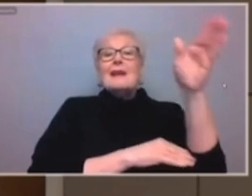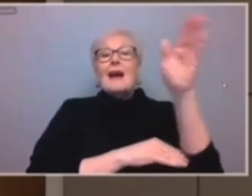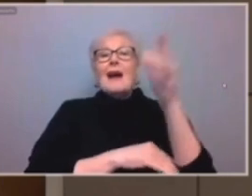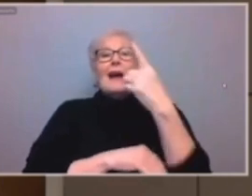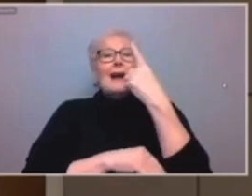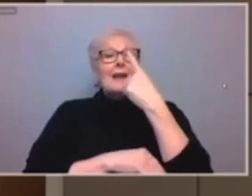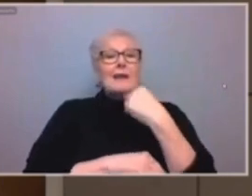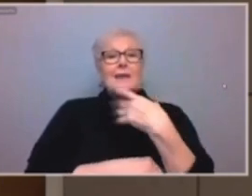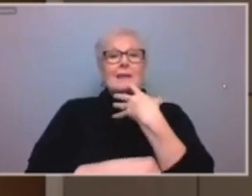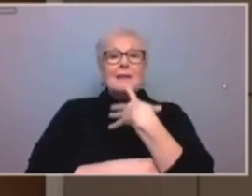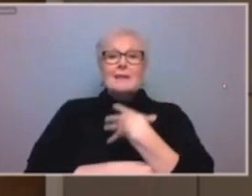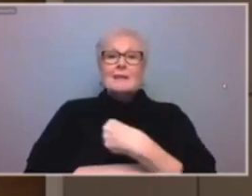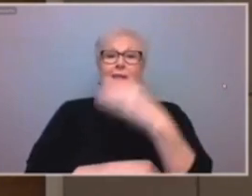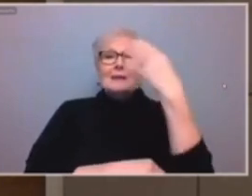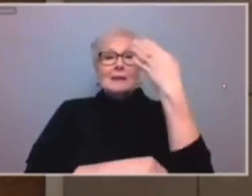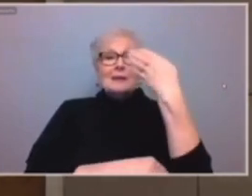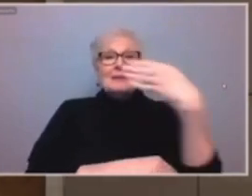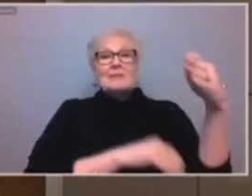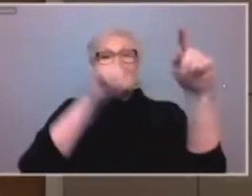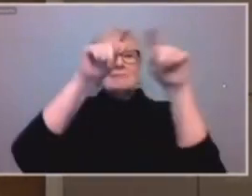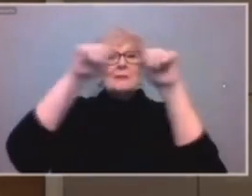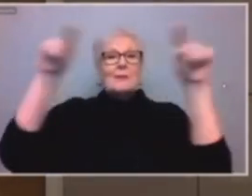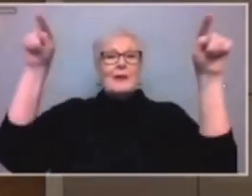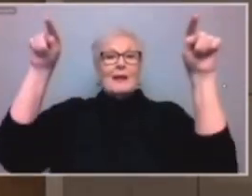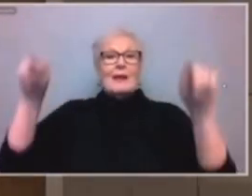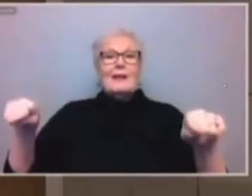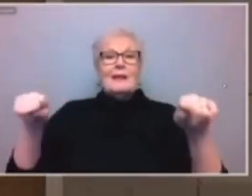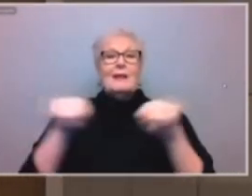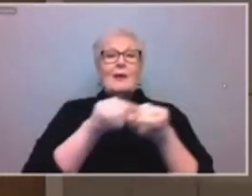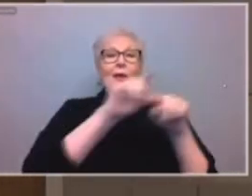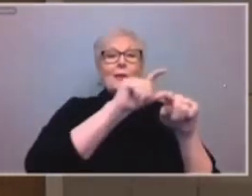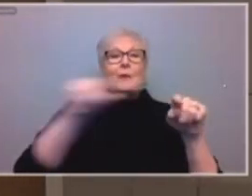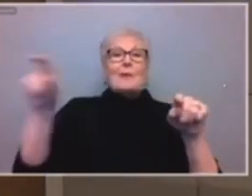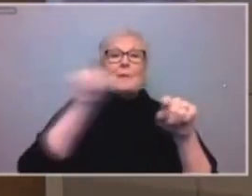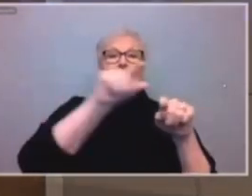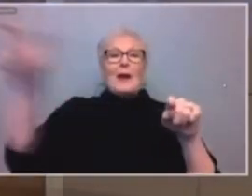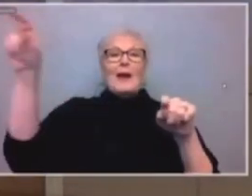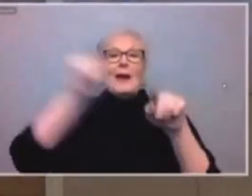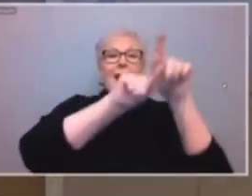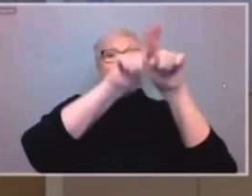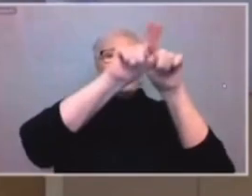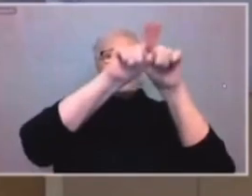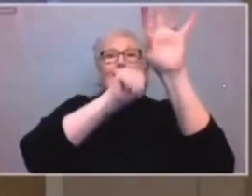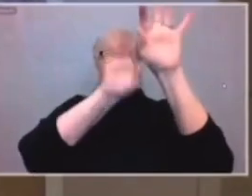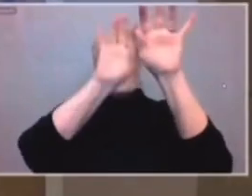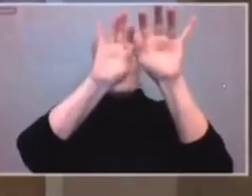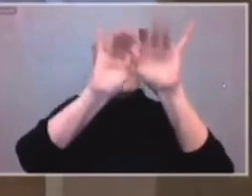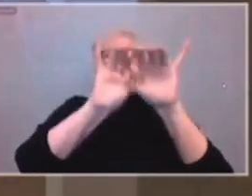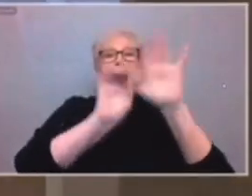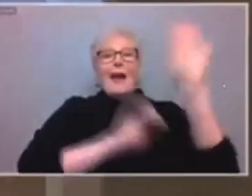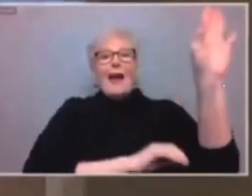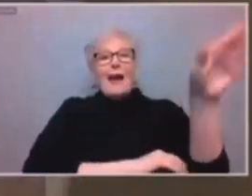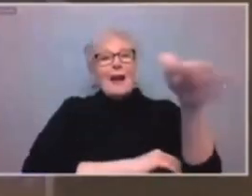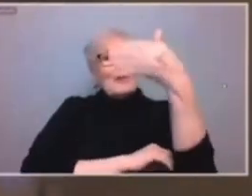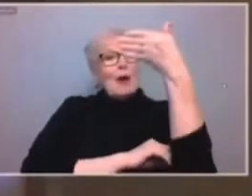star Spangled banner yet